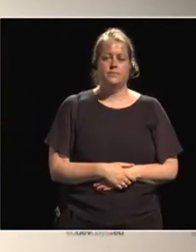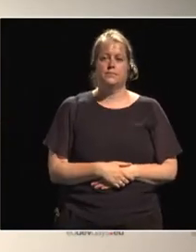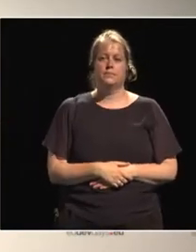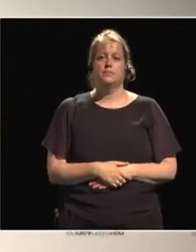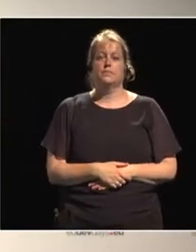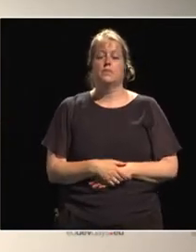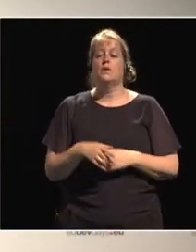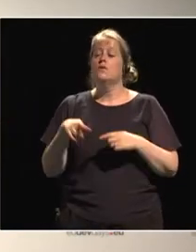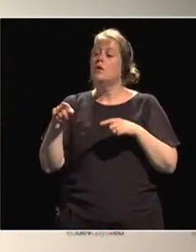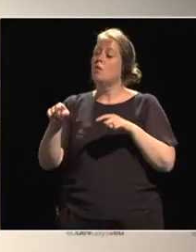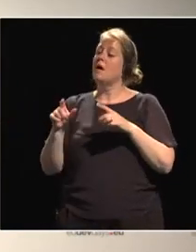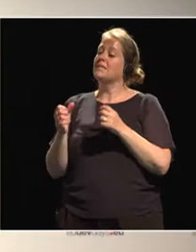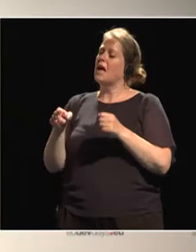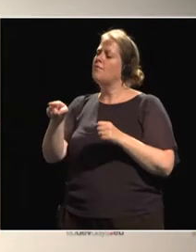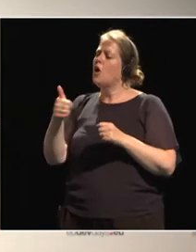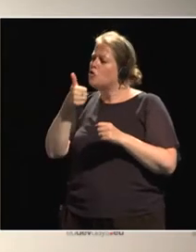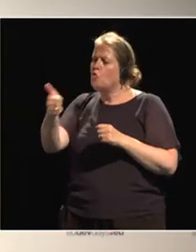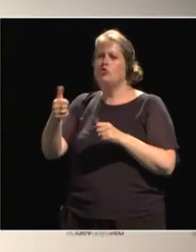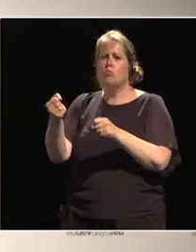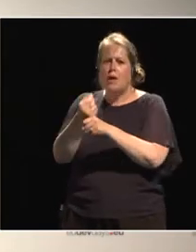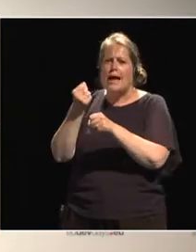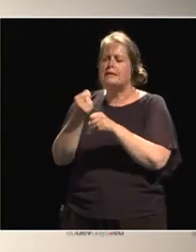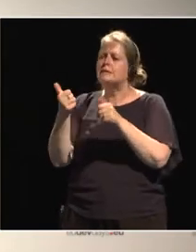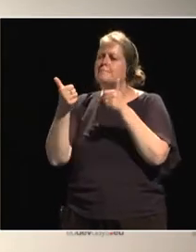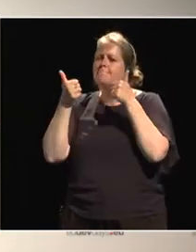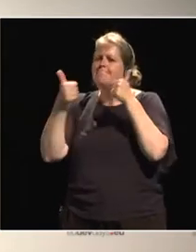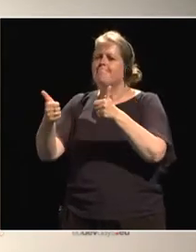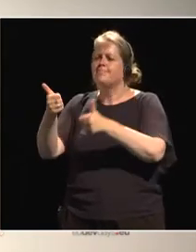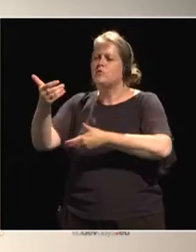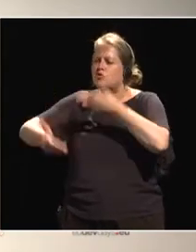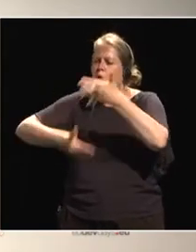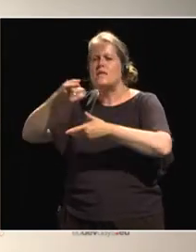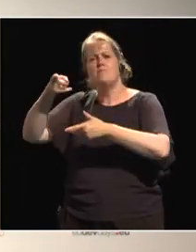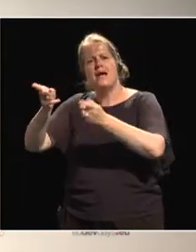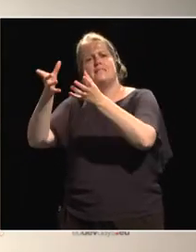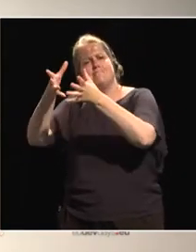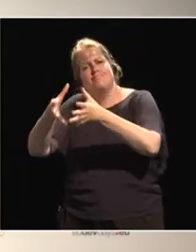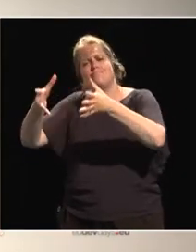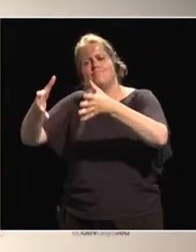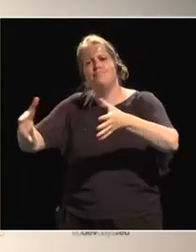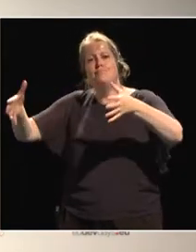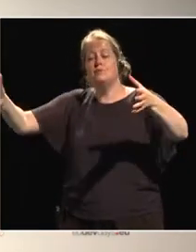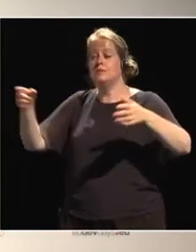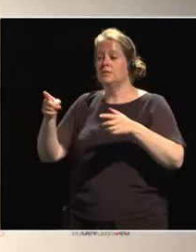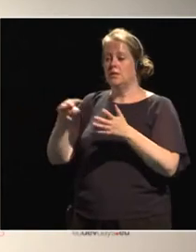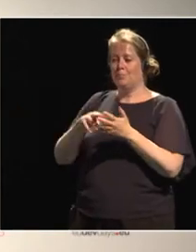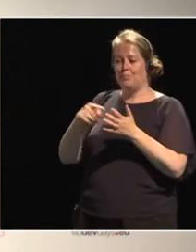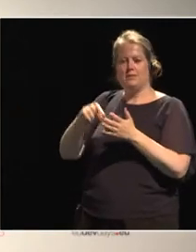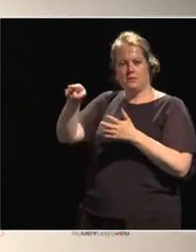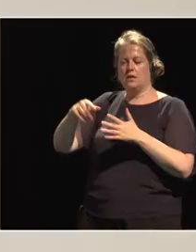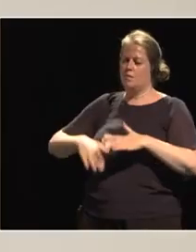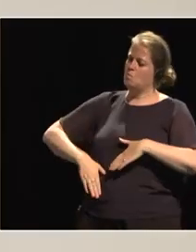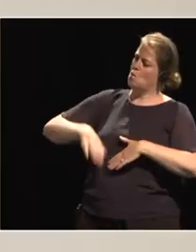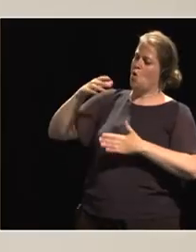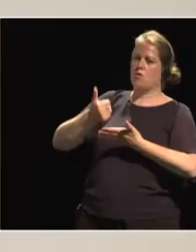of the good practices of success stories, for support, more support to those who need the